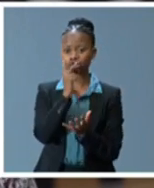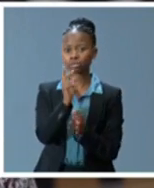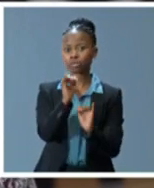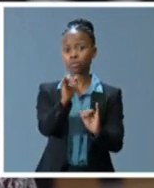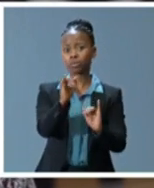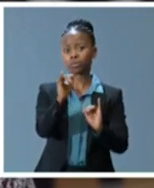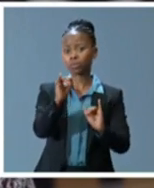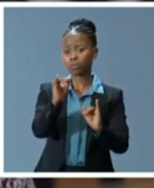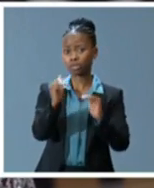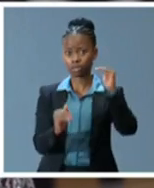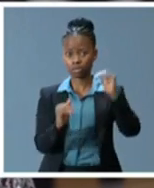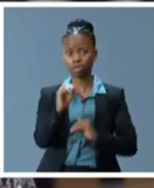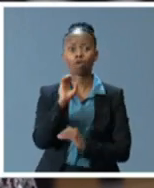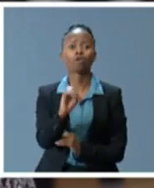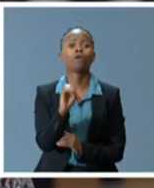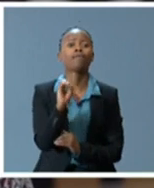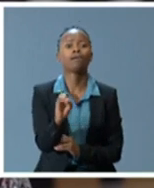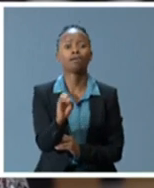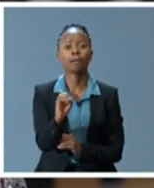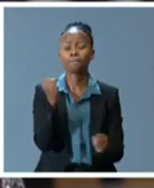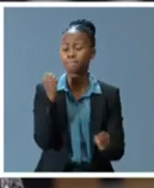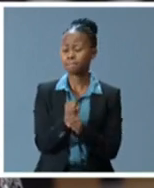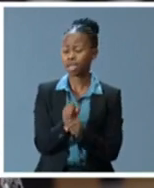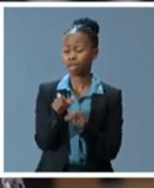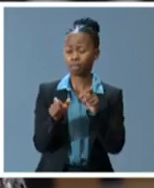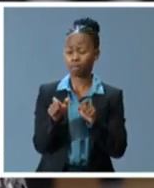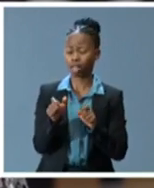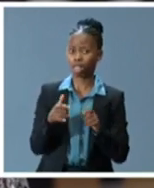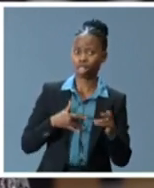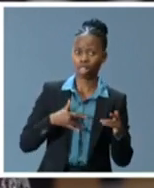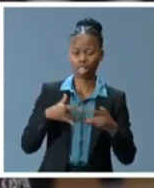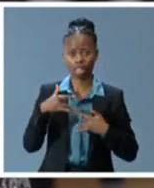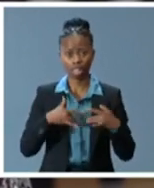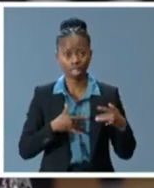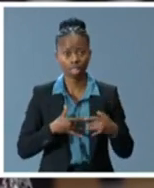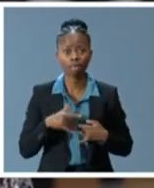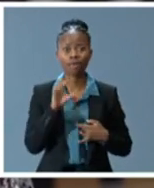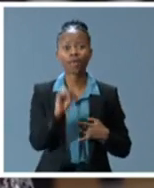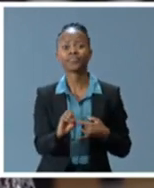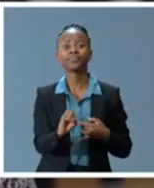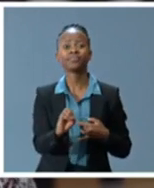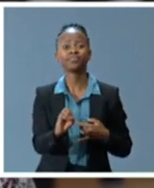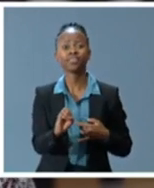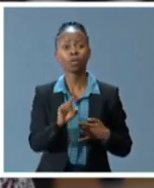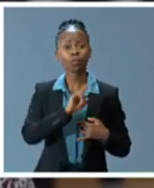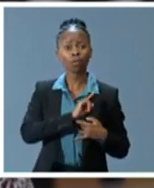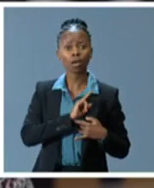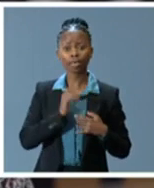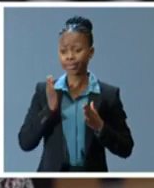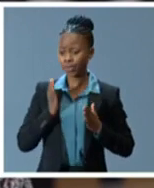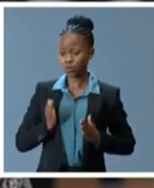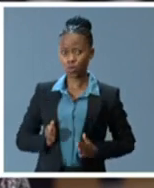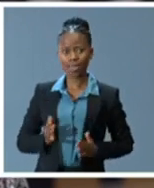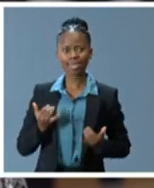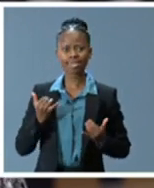legacy, but also its devastating impact on the value of being human in the